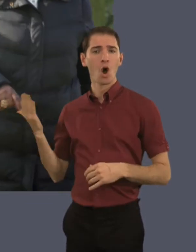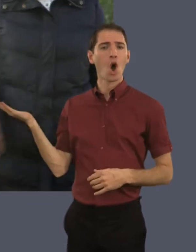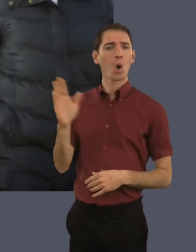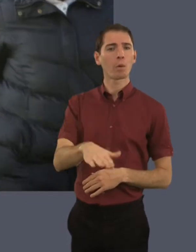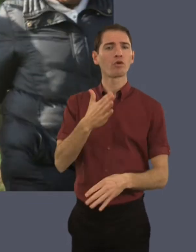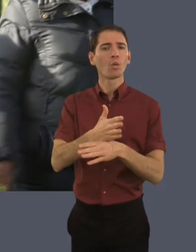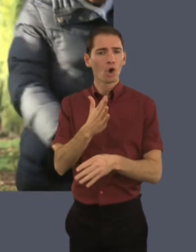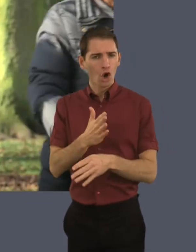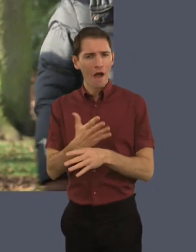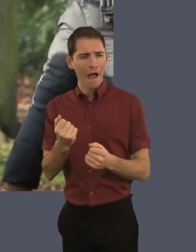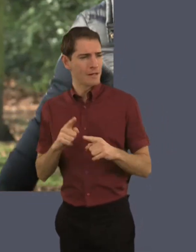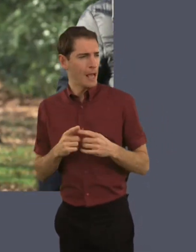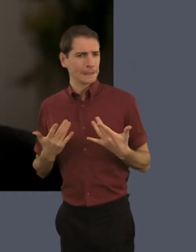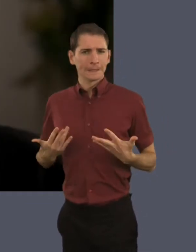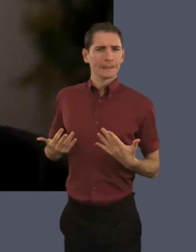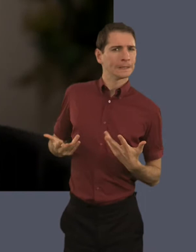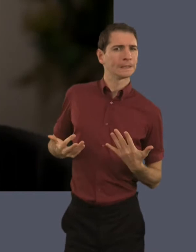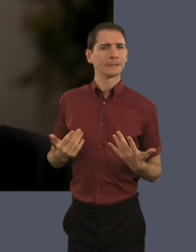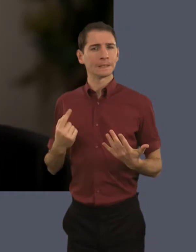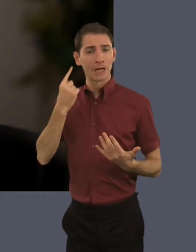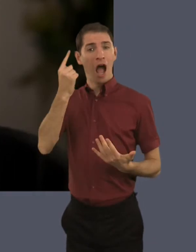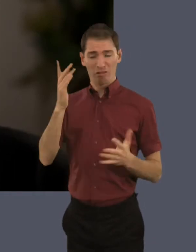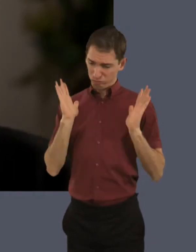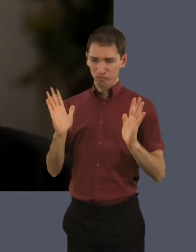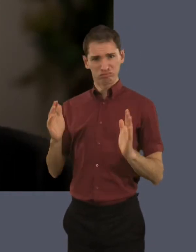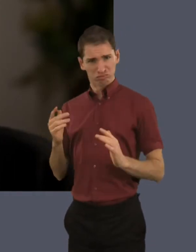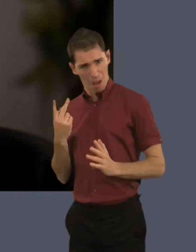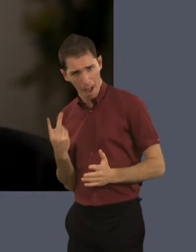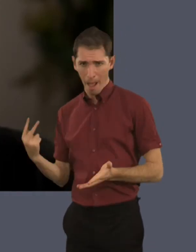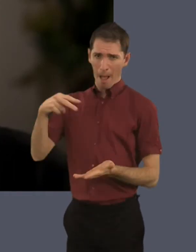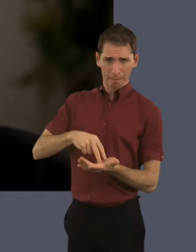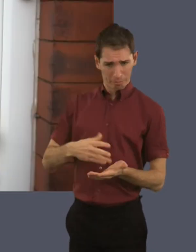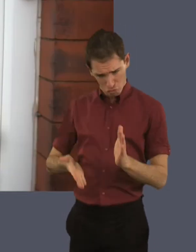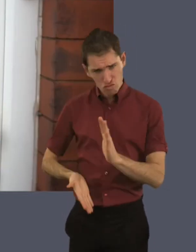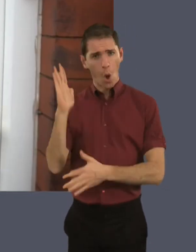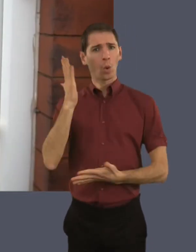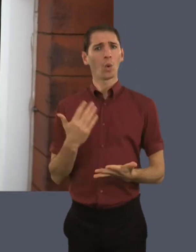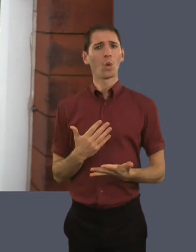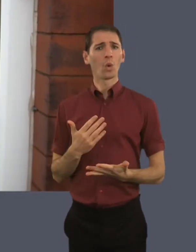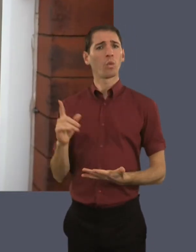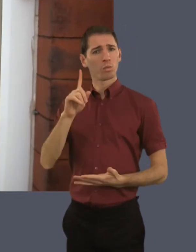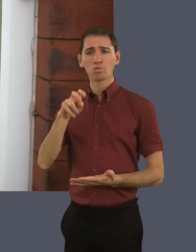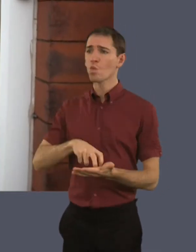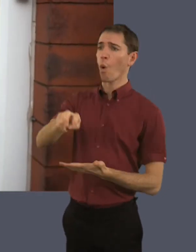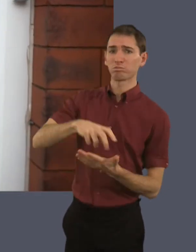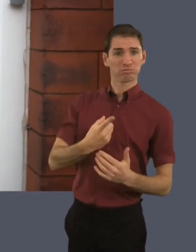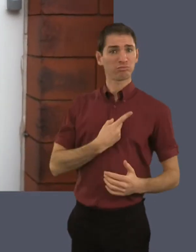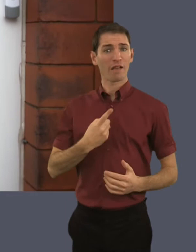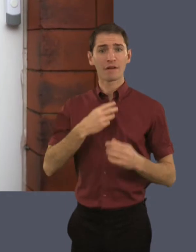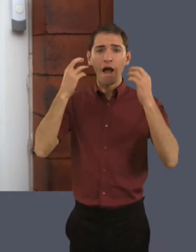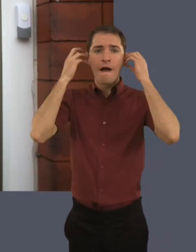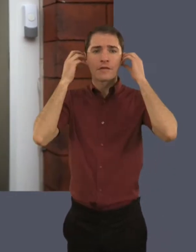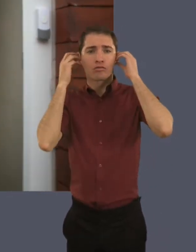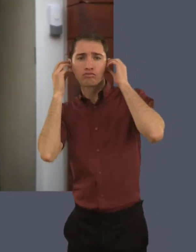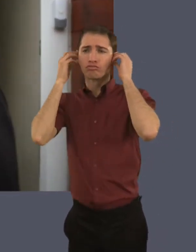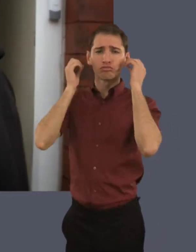Sometimes when I come in from work, I get this bee in my bonnet and I say, yes, girl, get up. And I will just